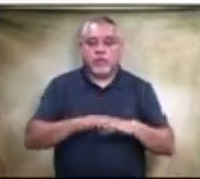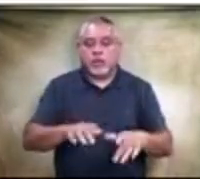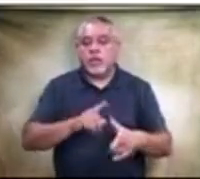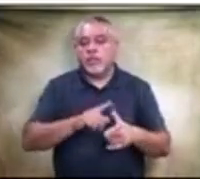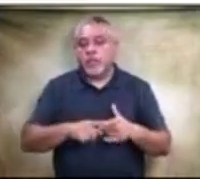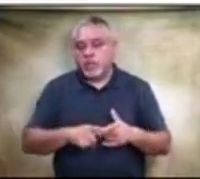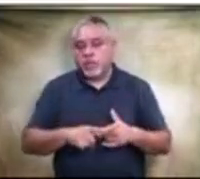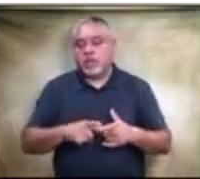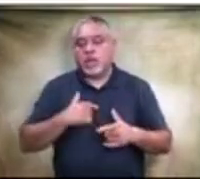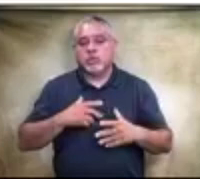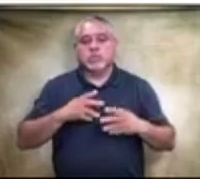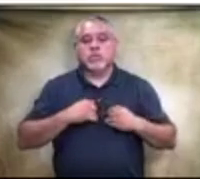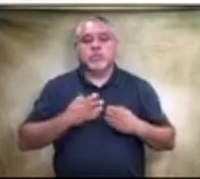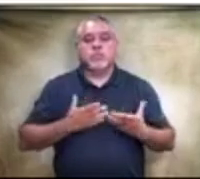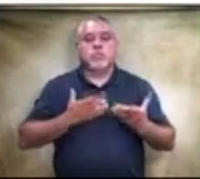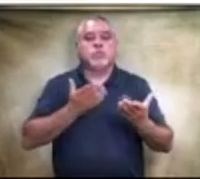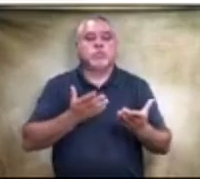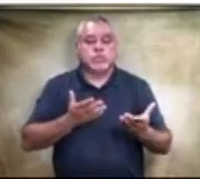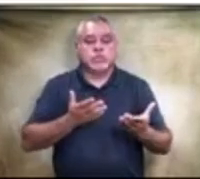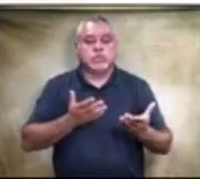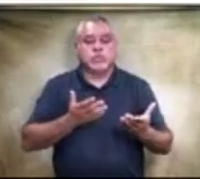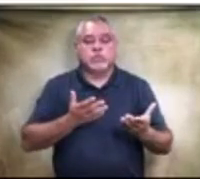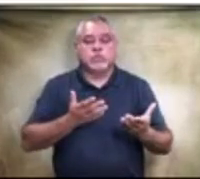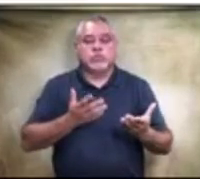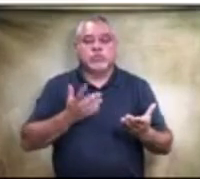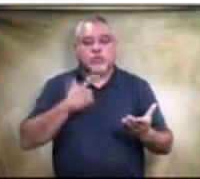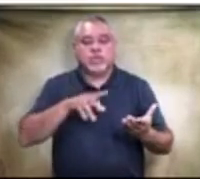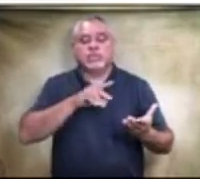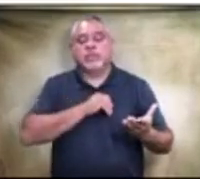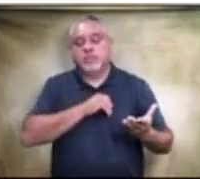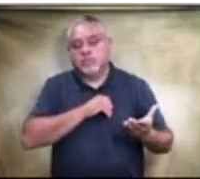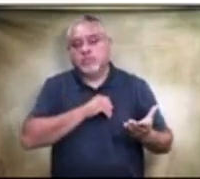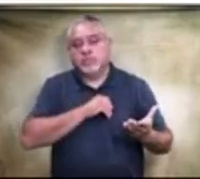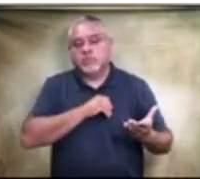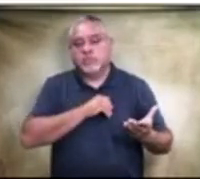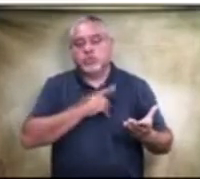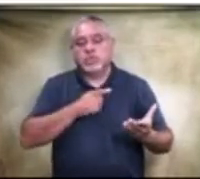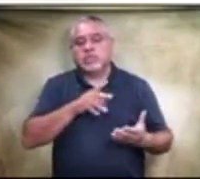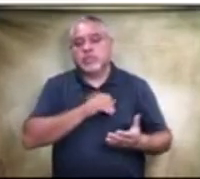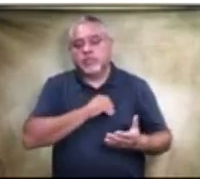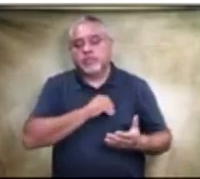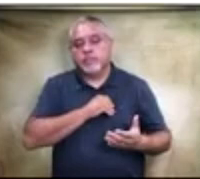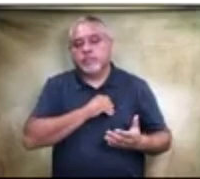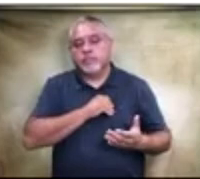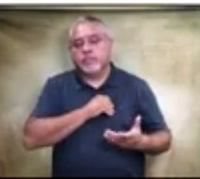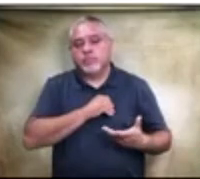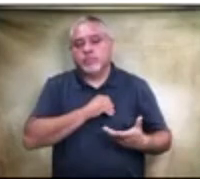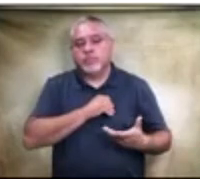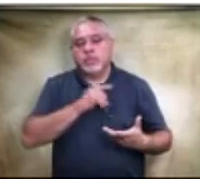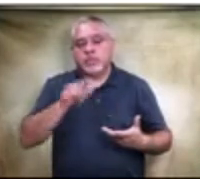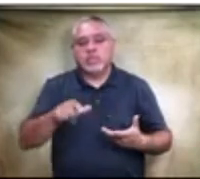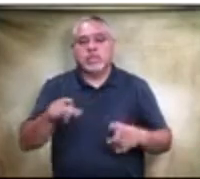motion to accept the motion as